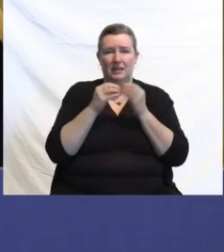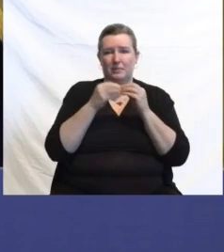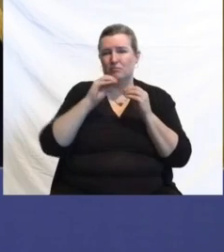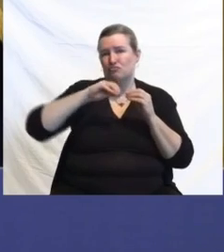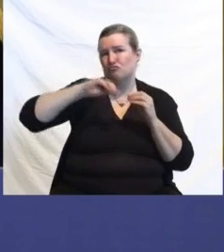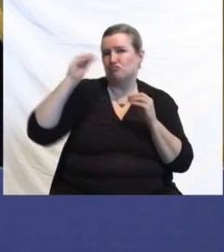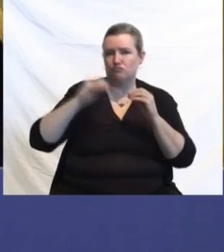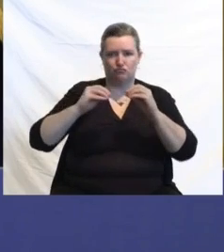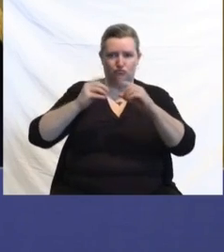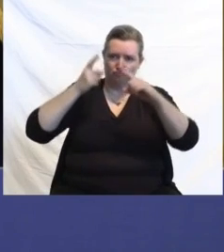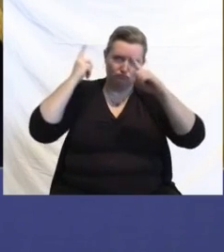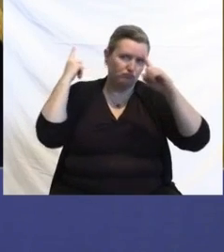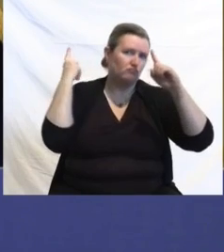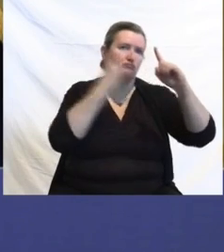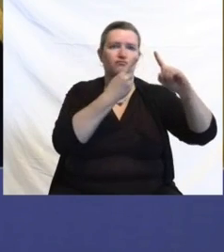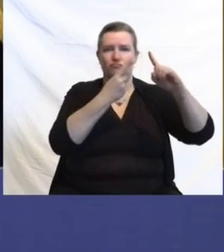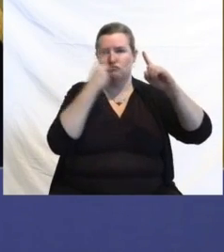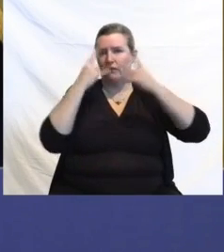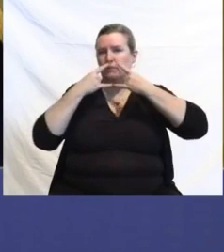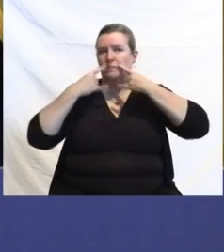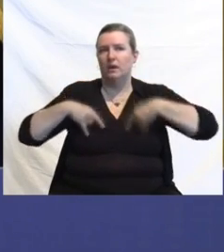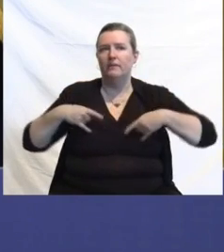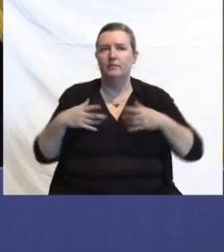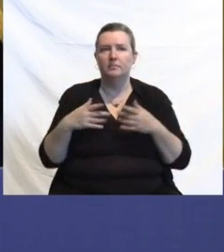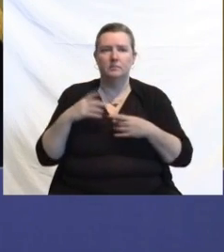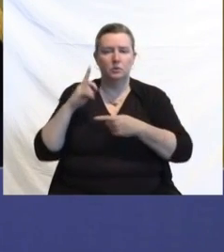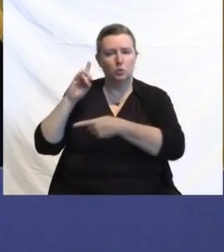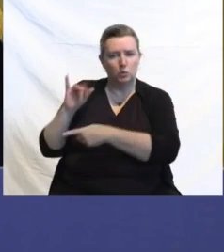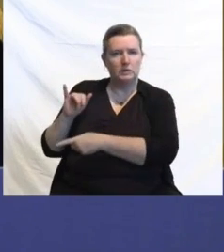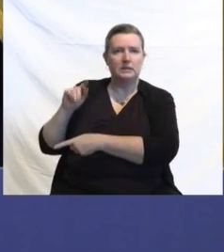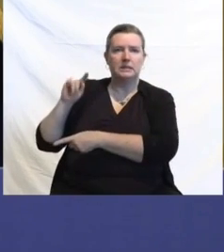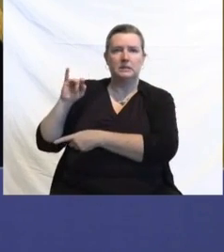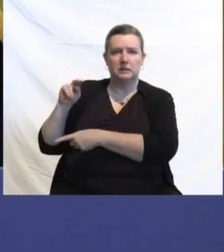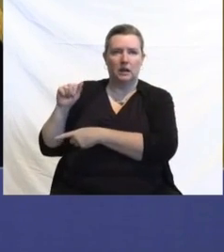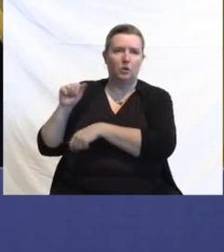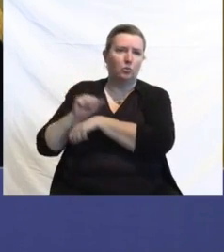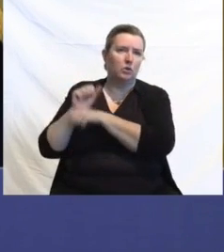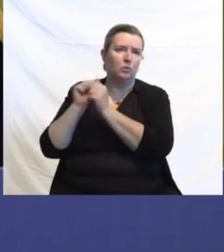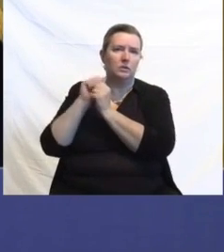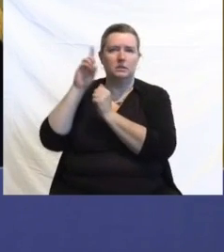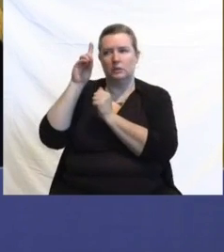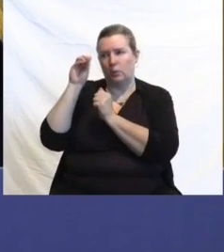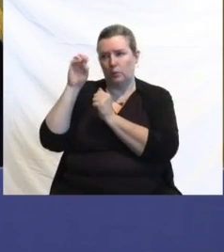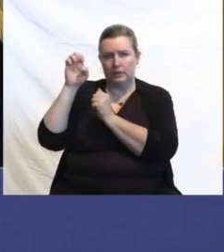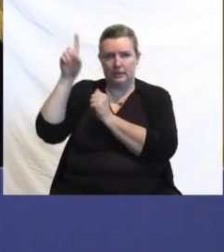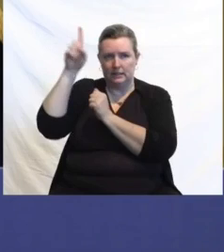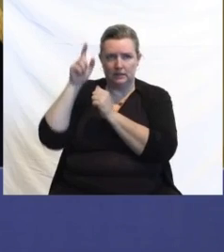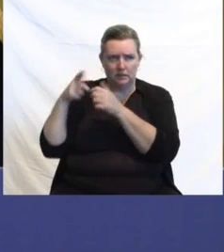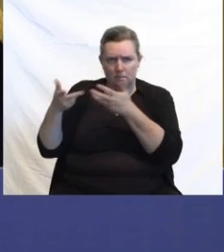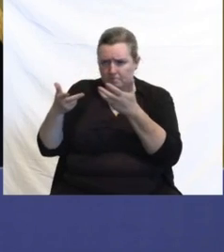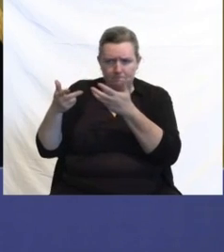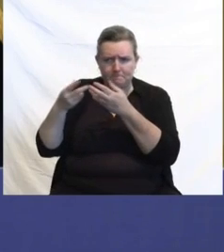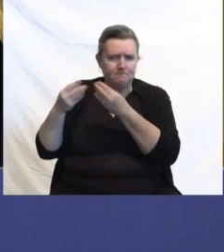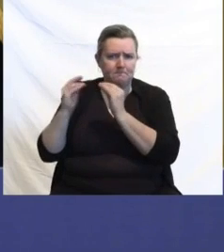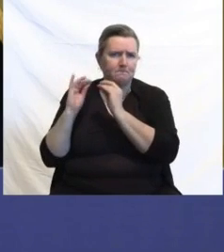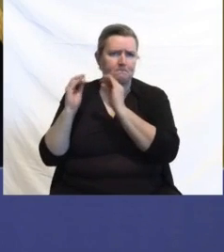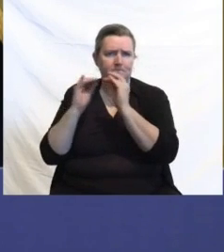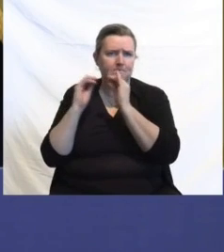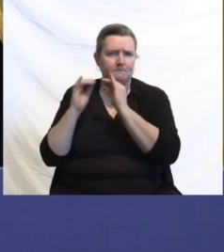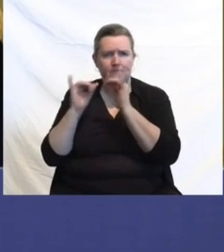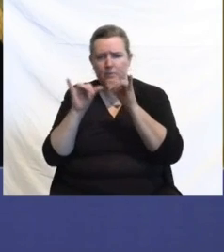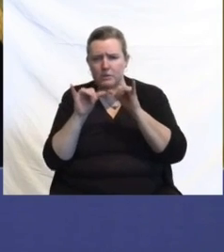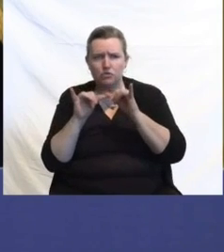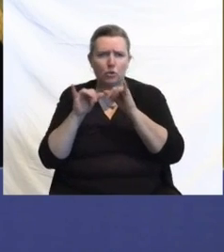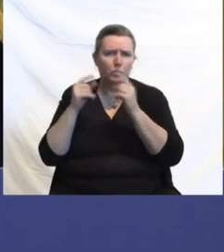and Tina and teams will be the ones working with the Department of Education to come up sooner with the metrics and the timing, I continue to